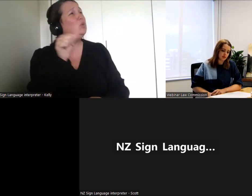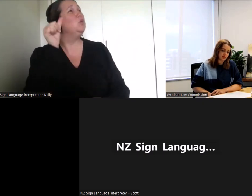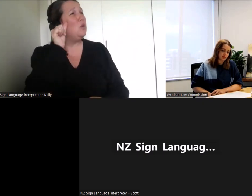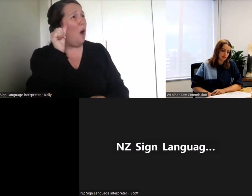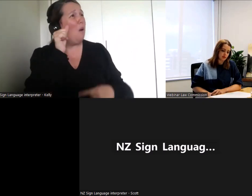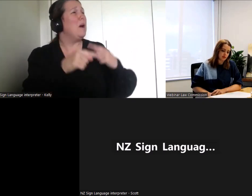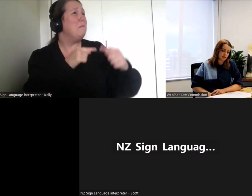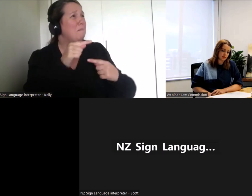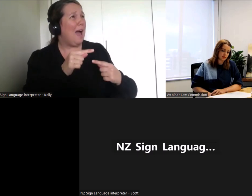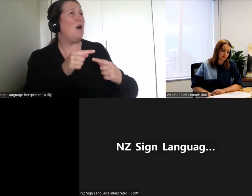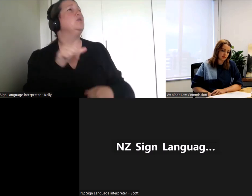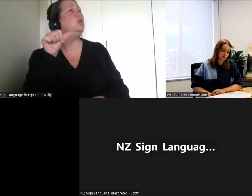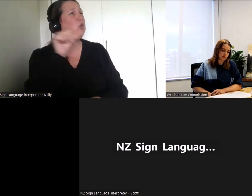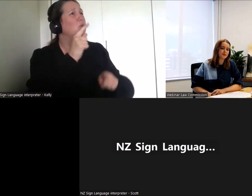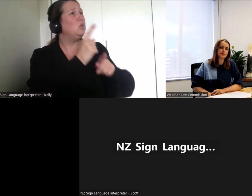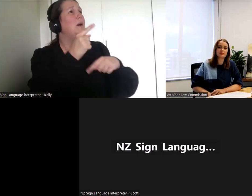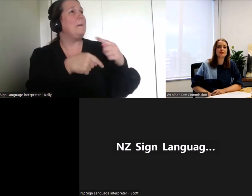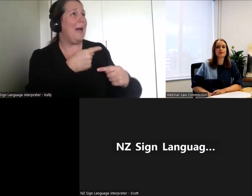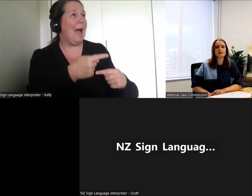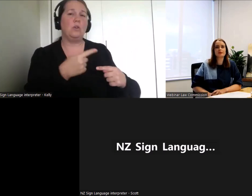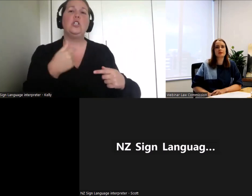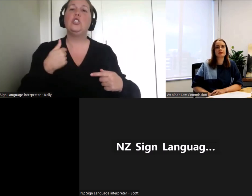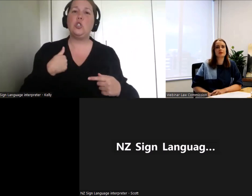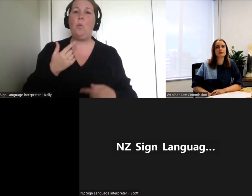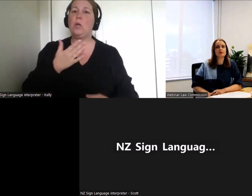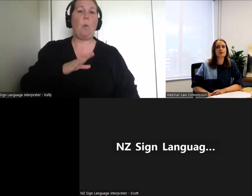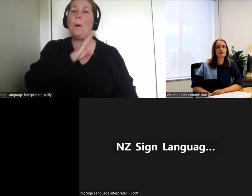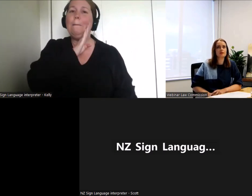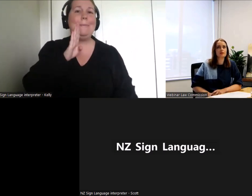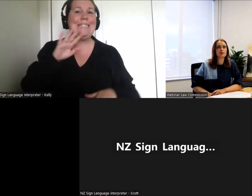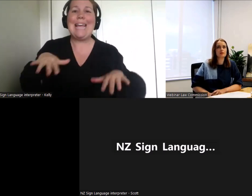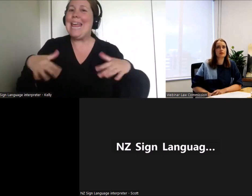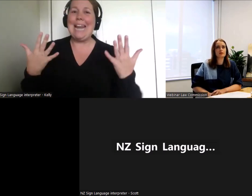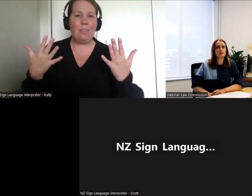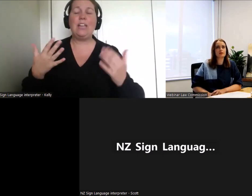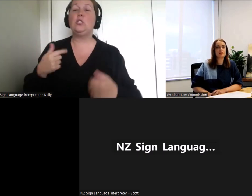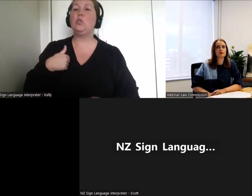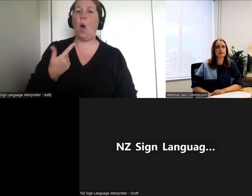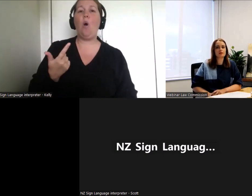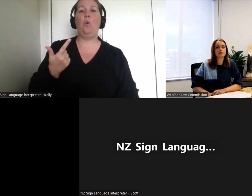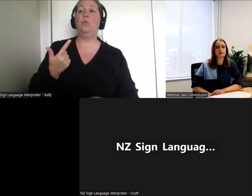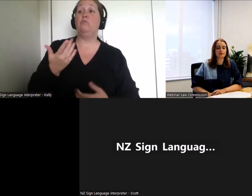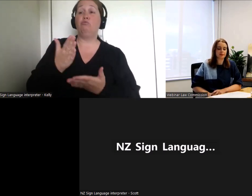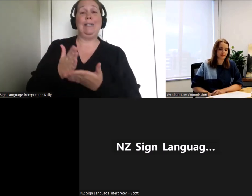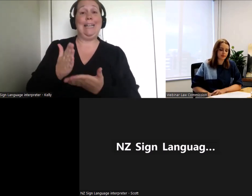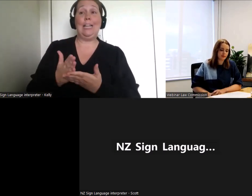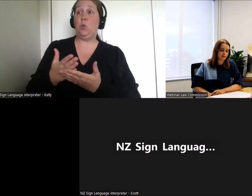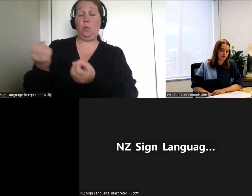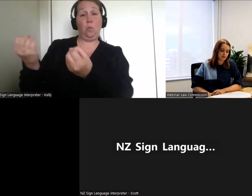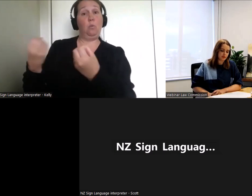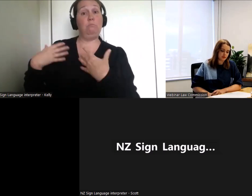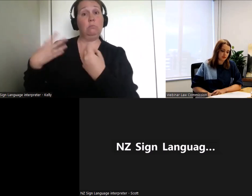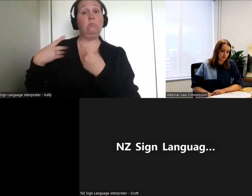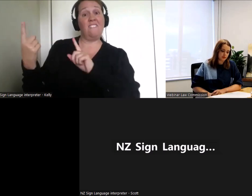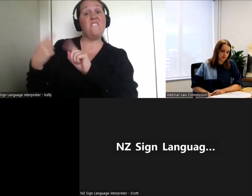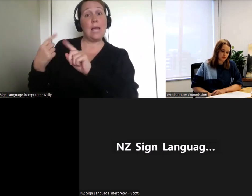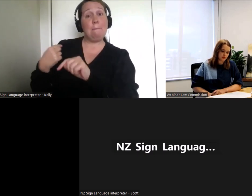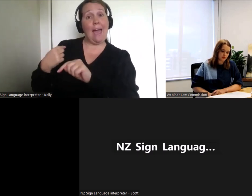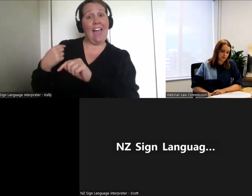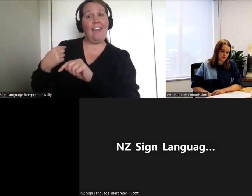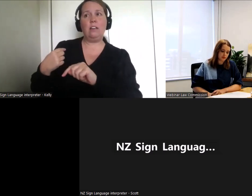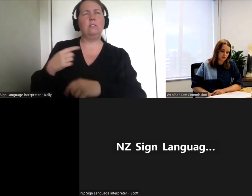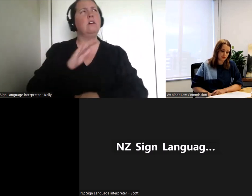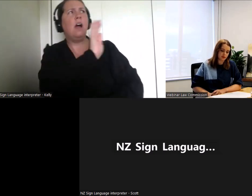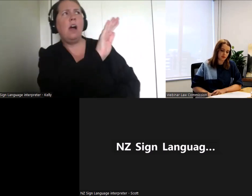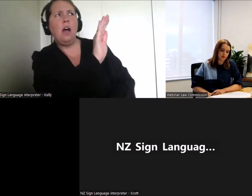question in there about anything else that people think we should be aware of as we continue our work. And then finally, we also ask